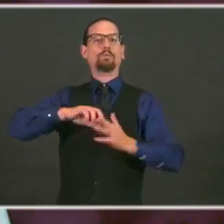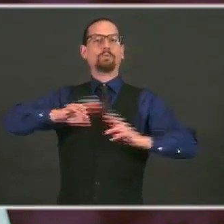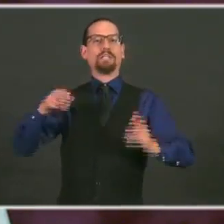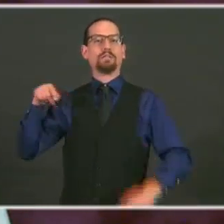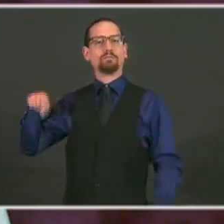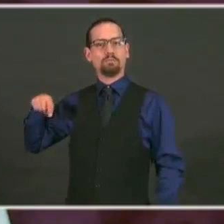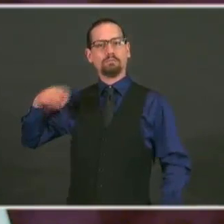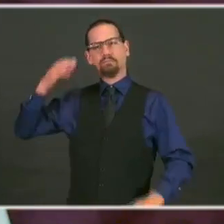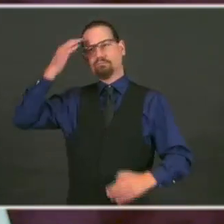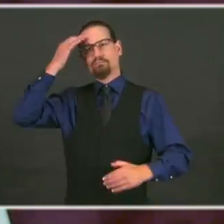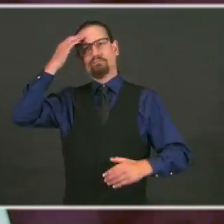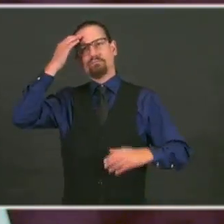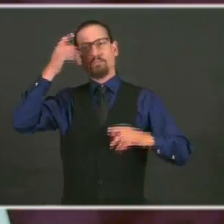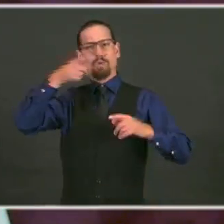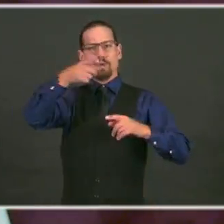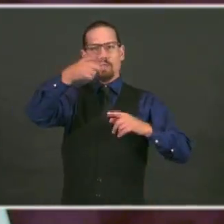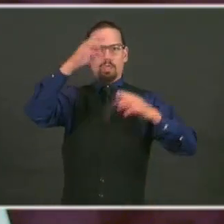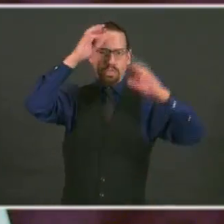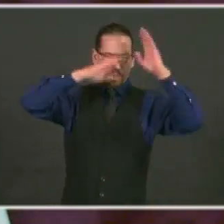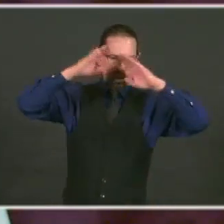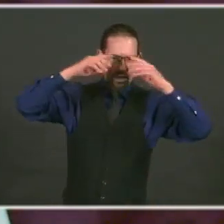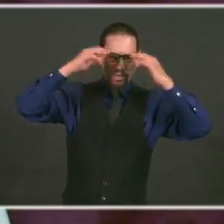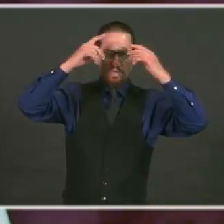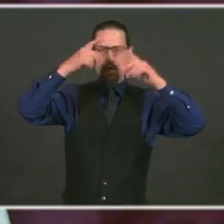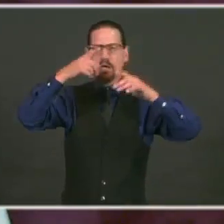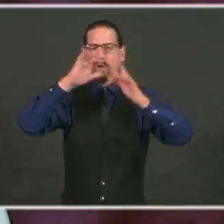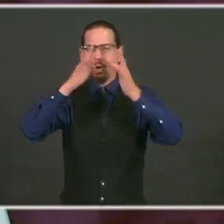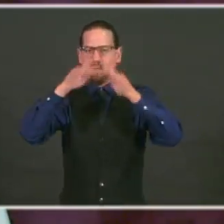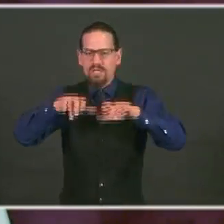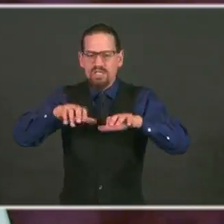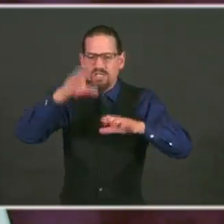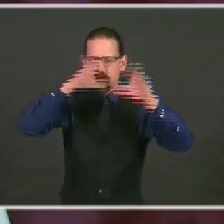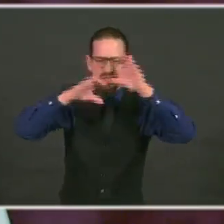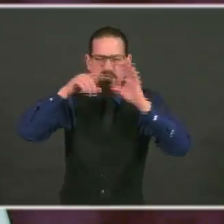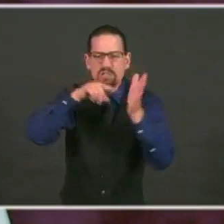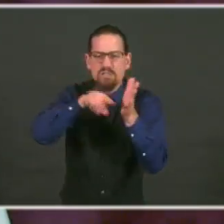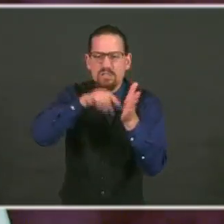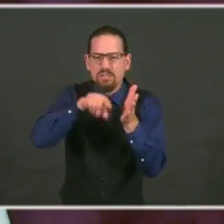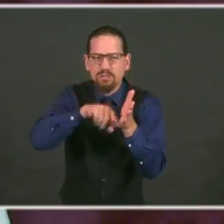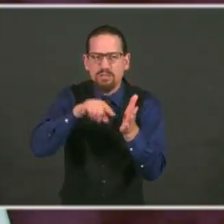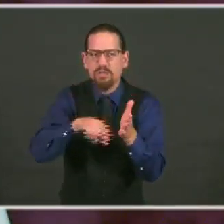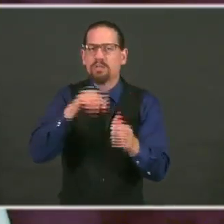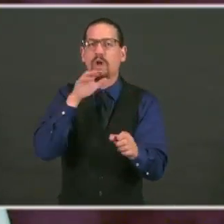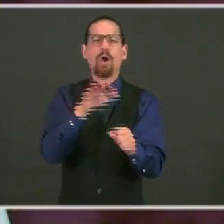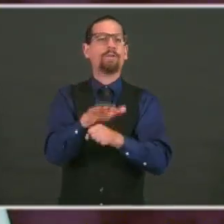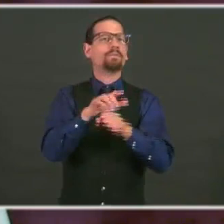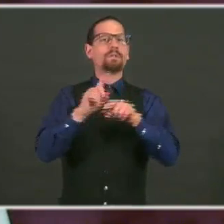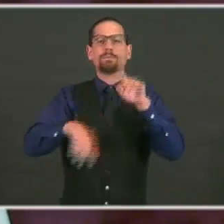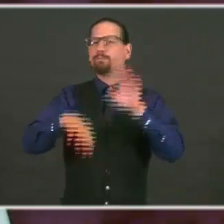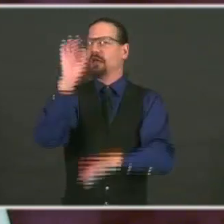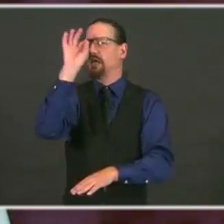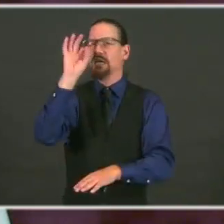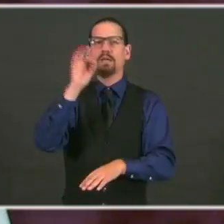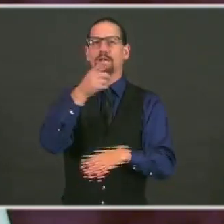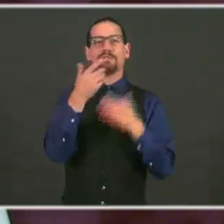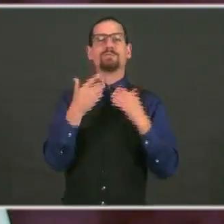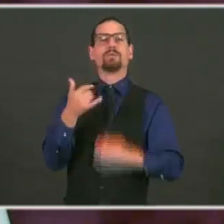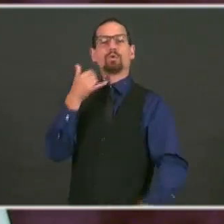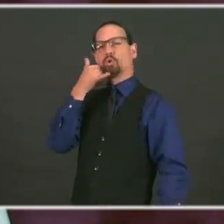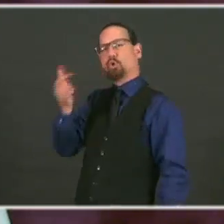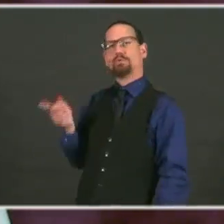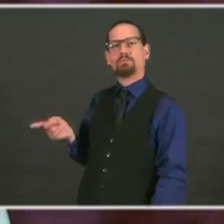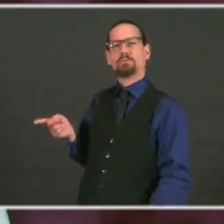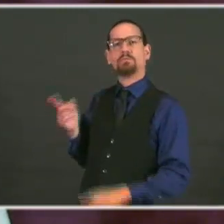in schools to call the operations center. Since Monday, we've deployed more than a dozen assistance teams